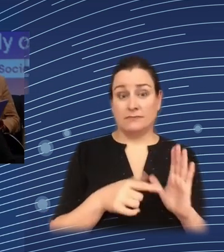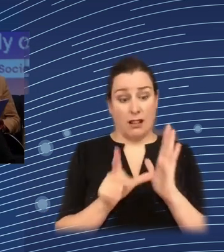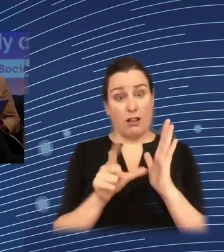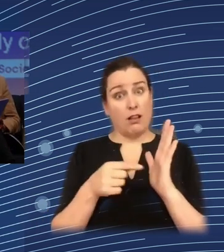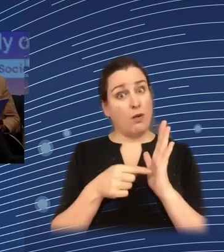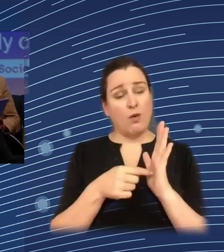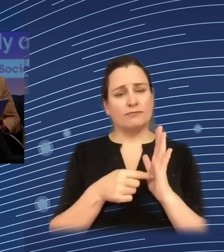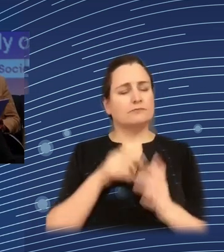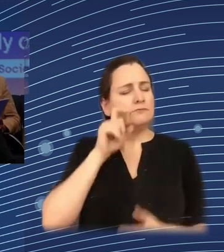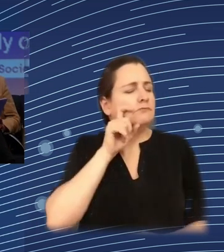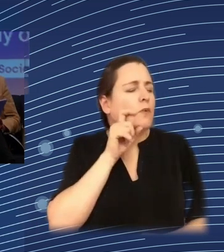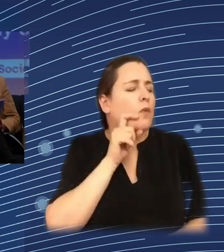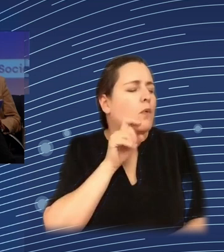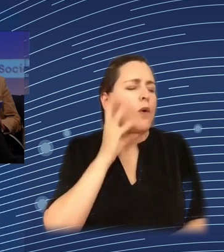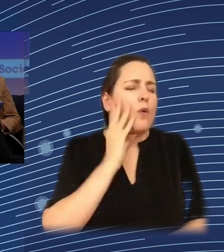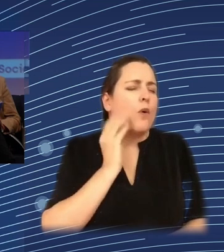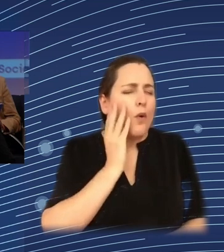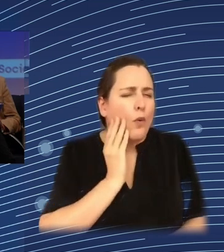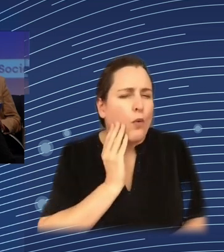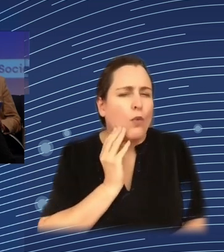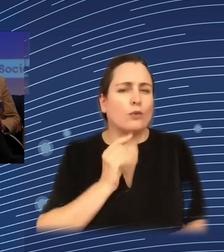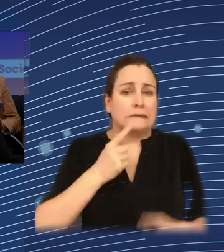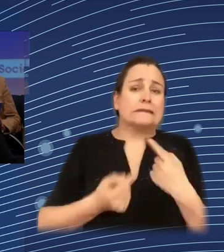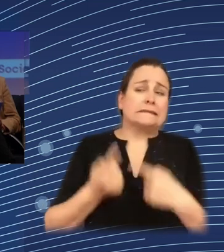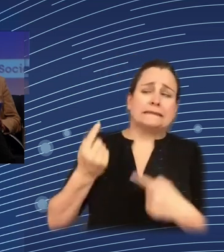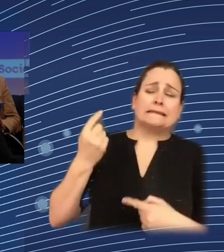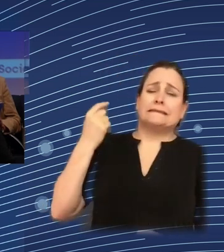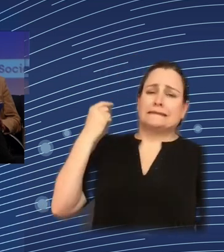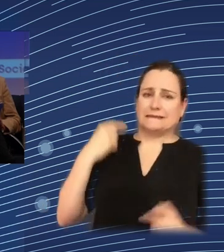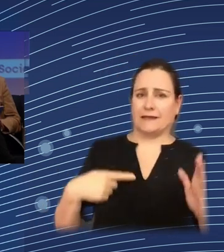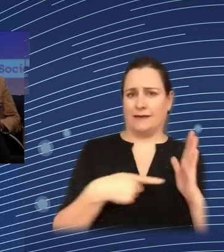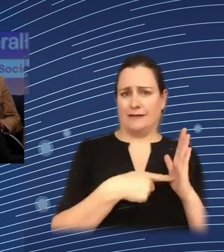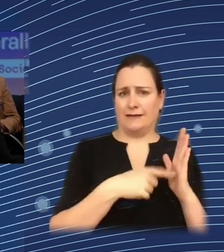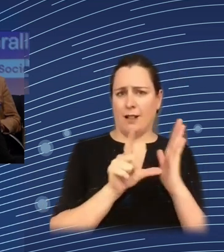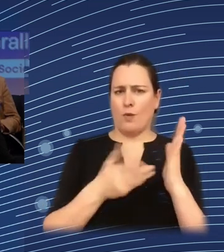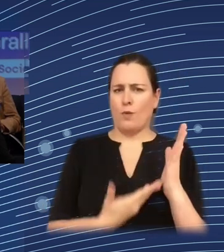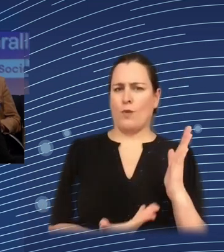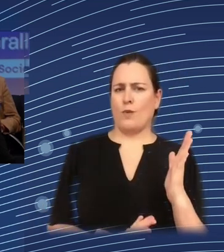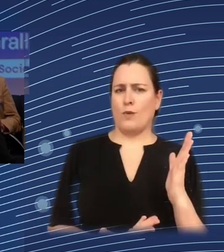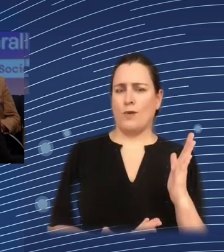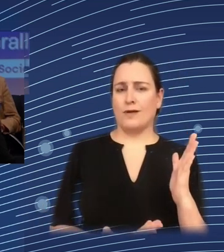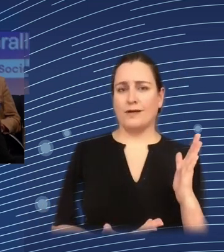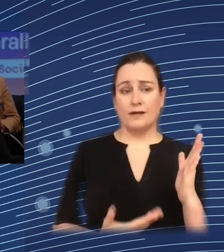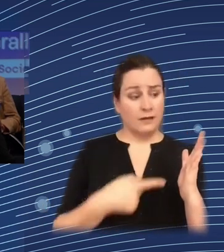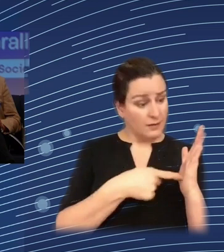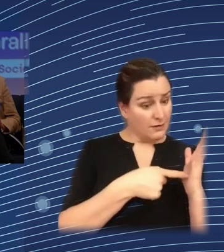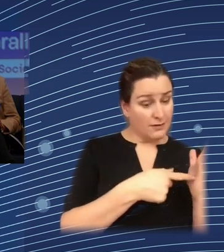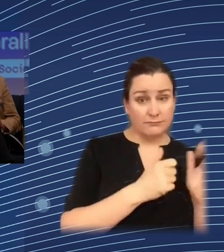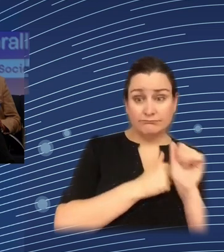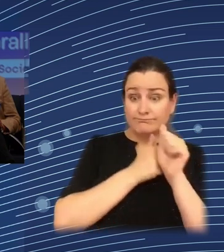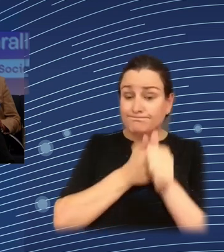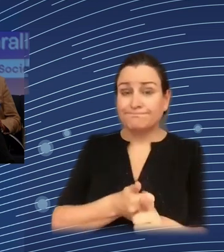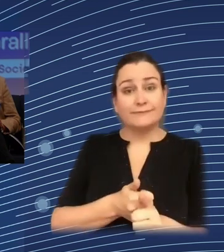um after all the increasing use of new technologies is advancing